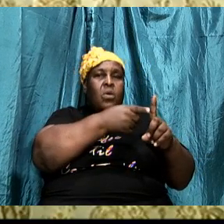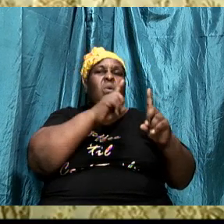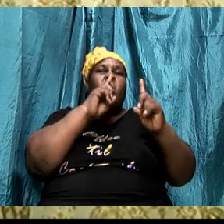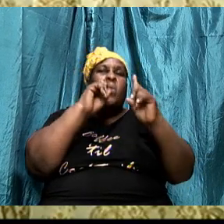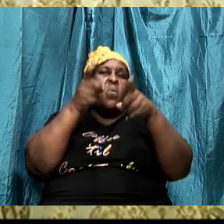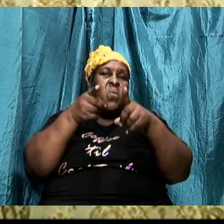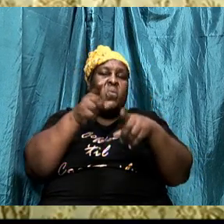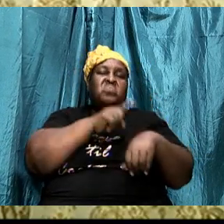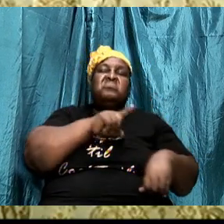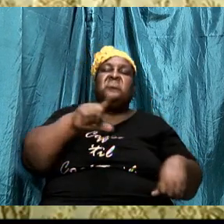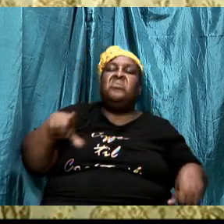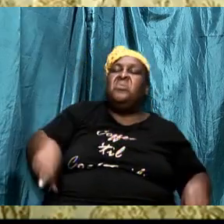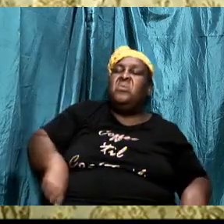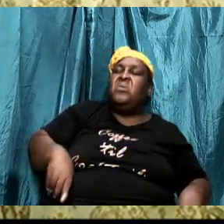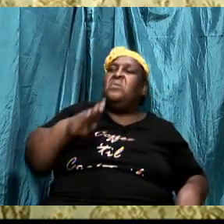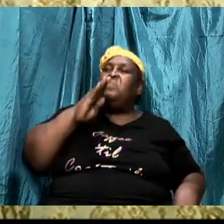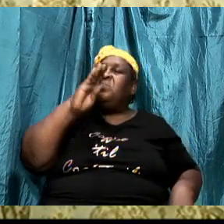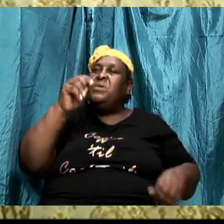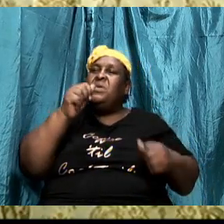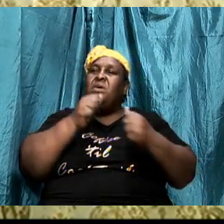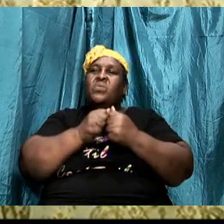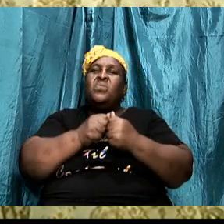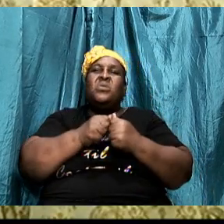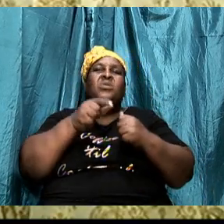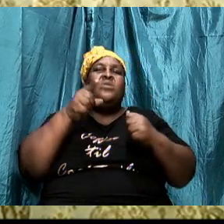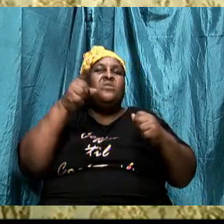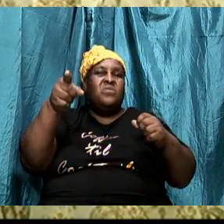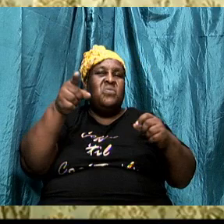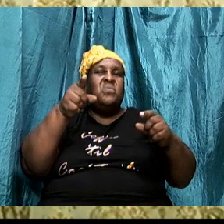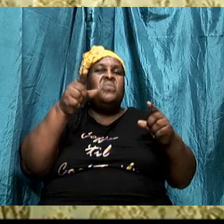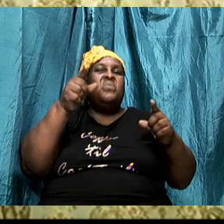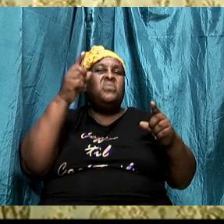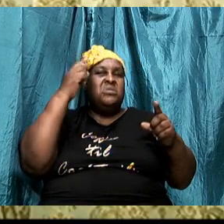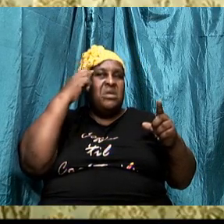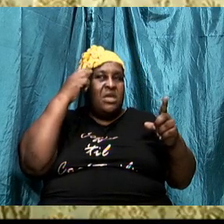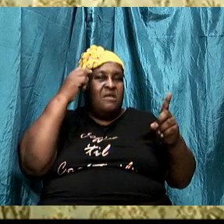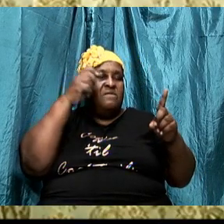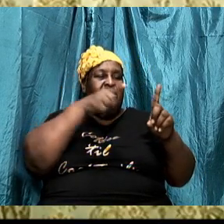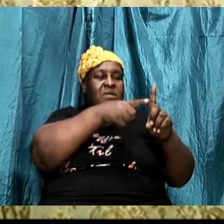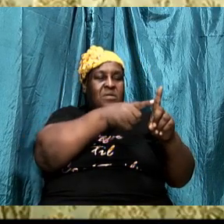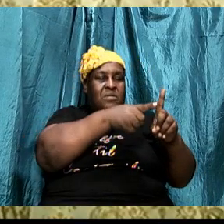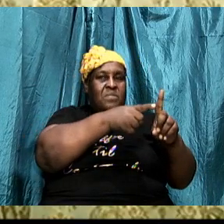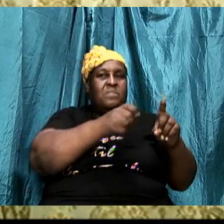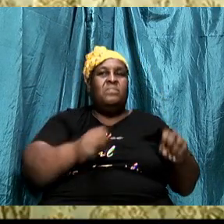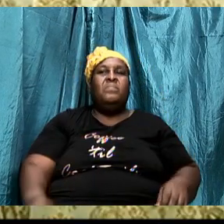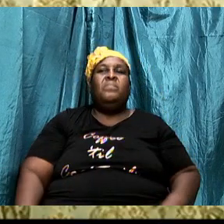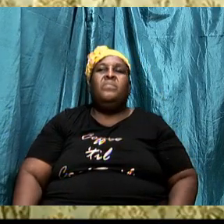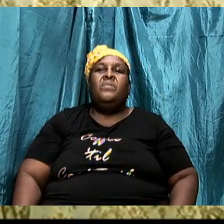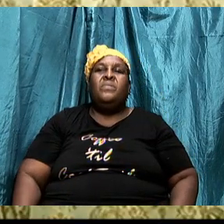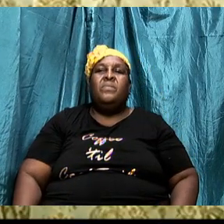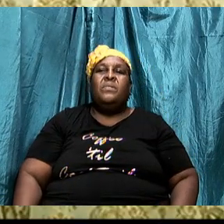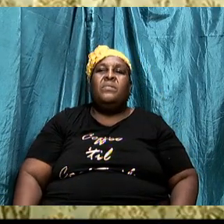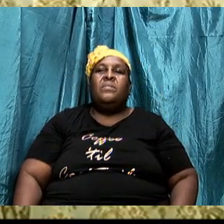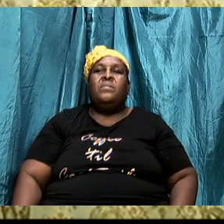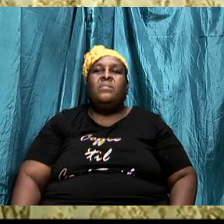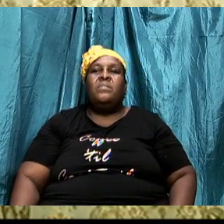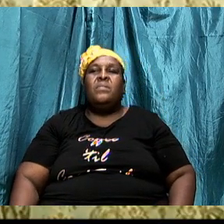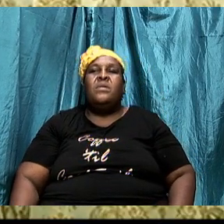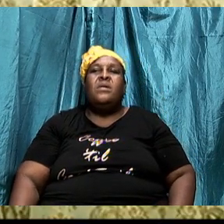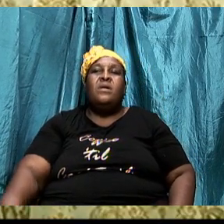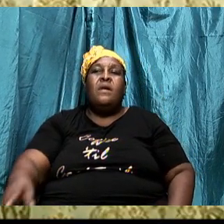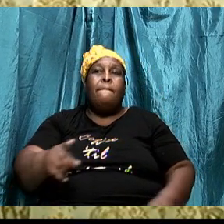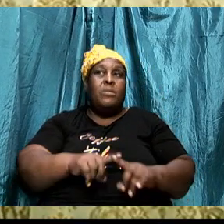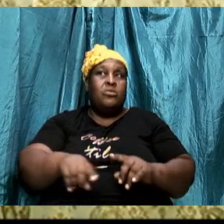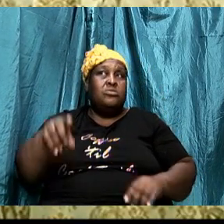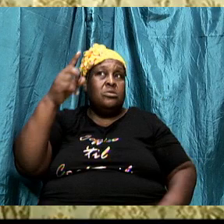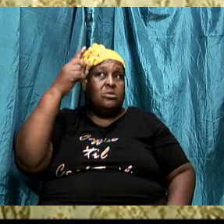mind, he was saying, this lad is just going out there to sacrifice himself. But David